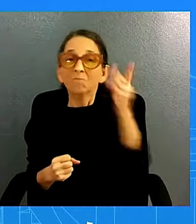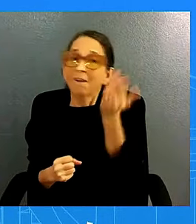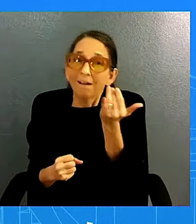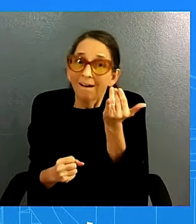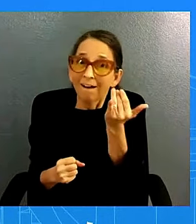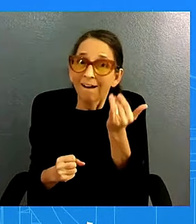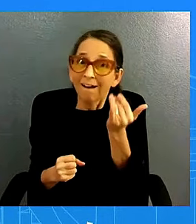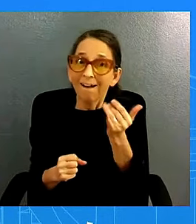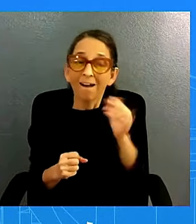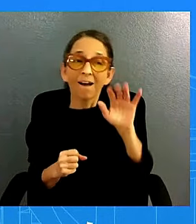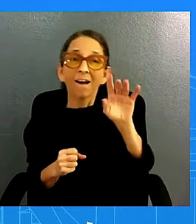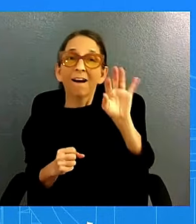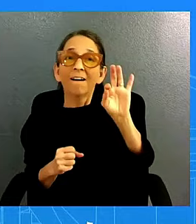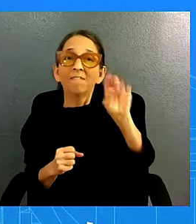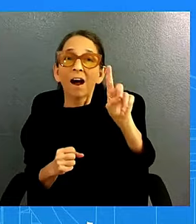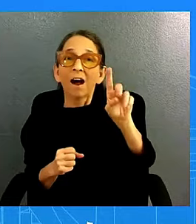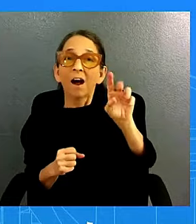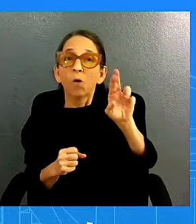production from all sources